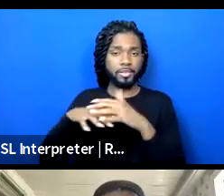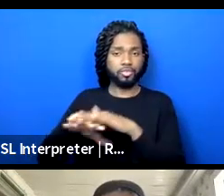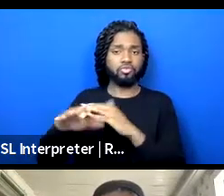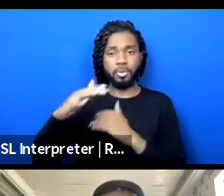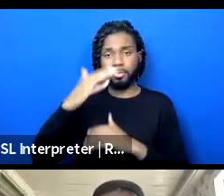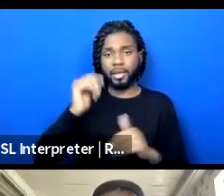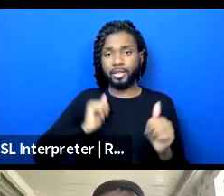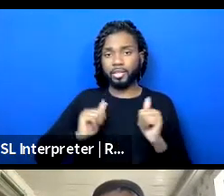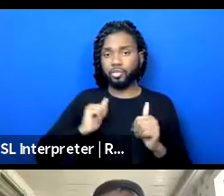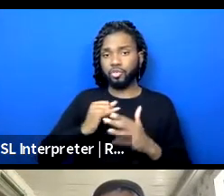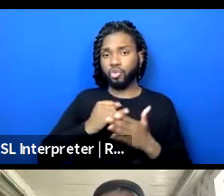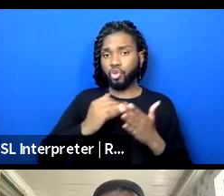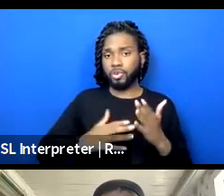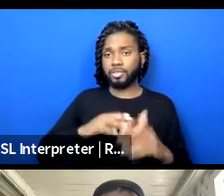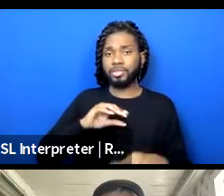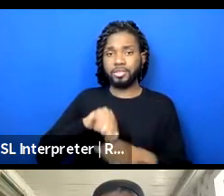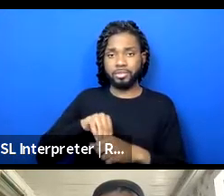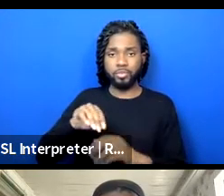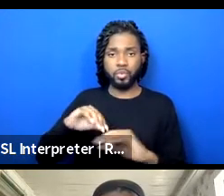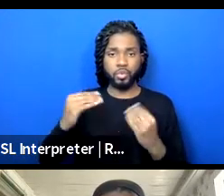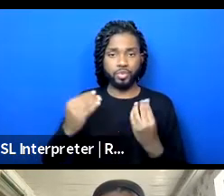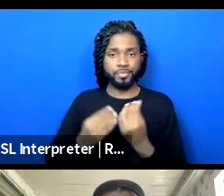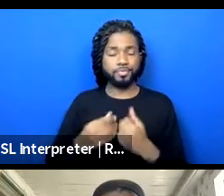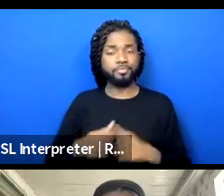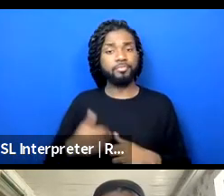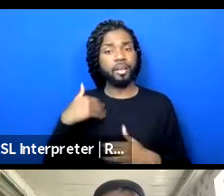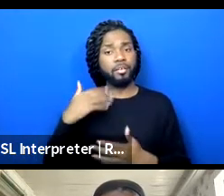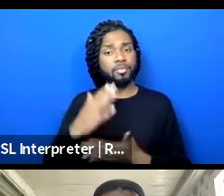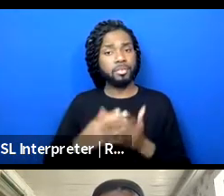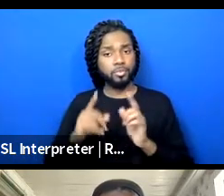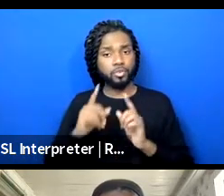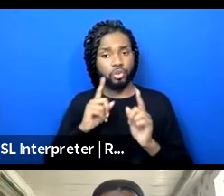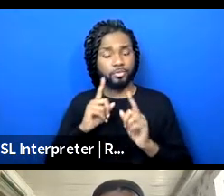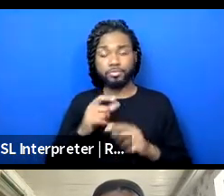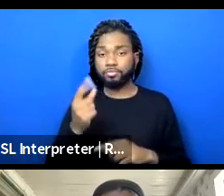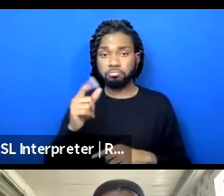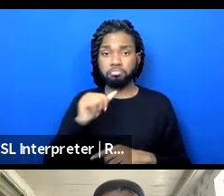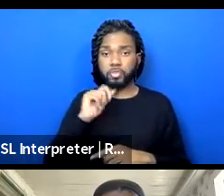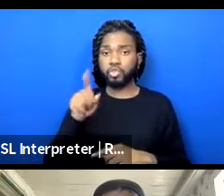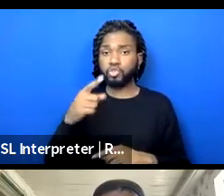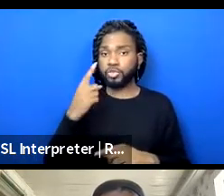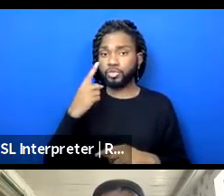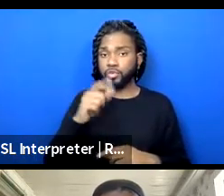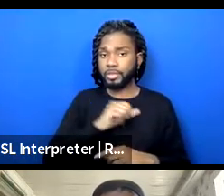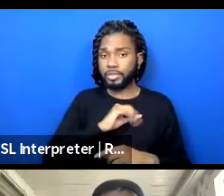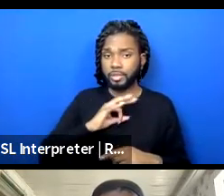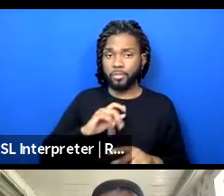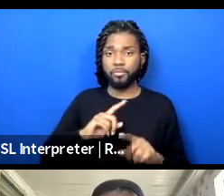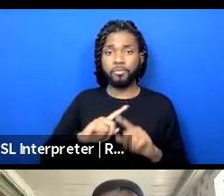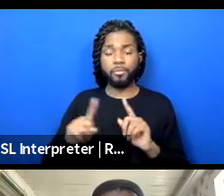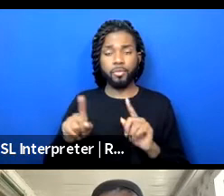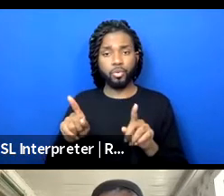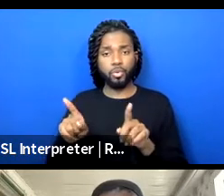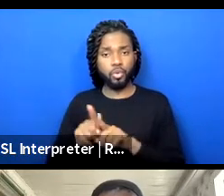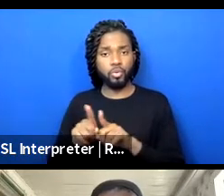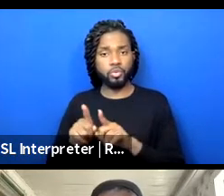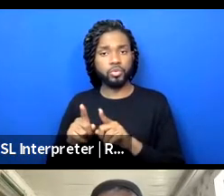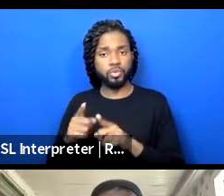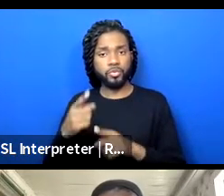organizations. there was conversation also not just in terms of staff but also in board